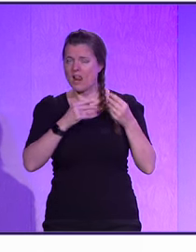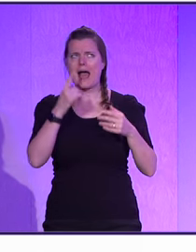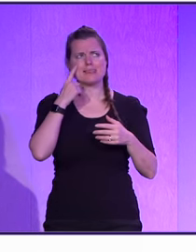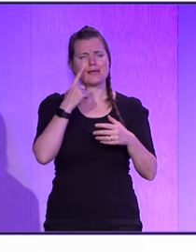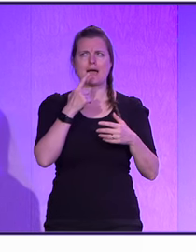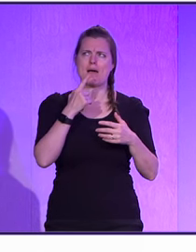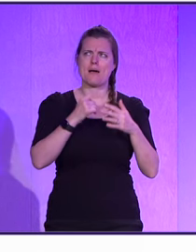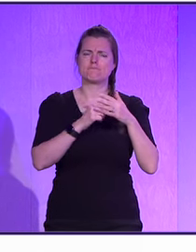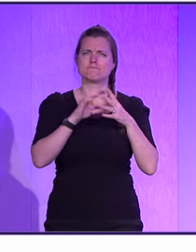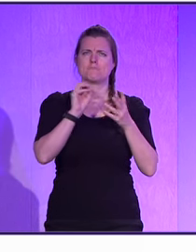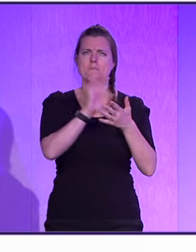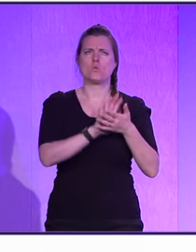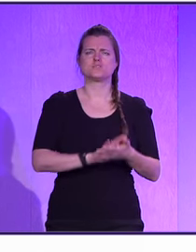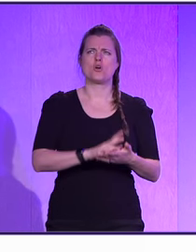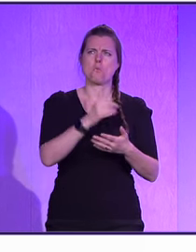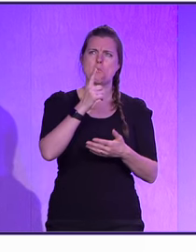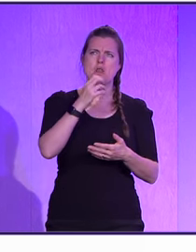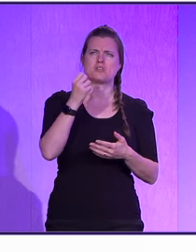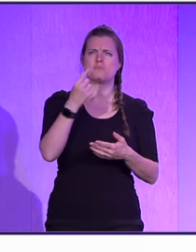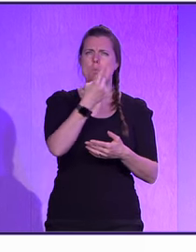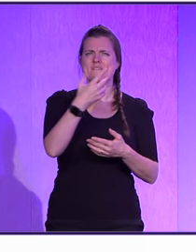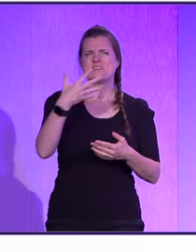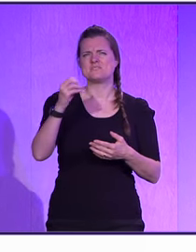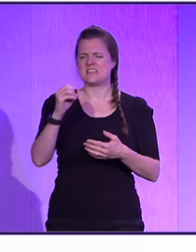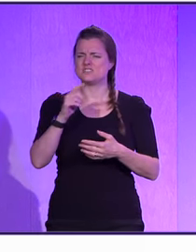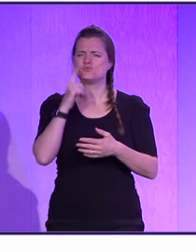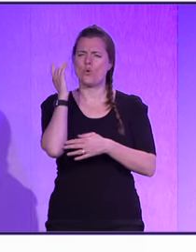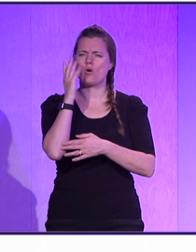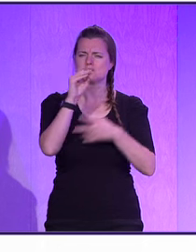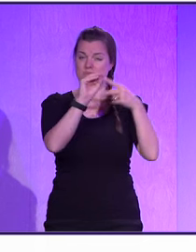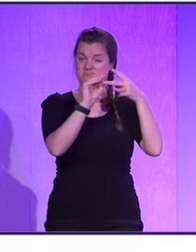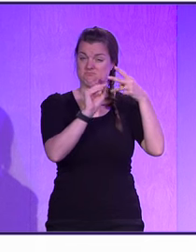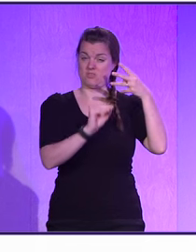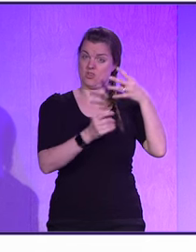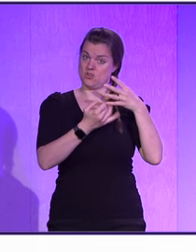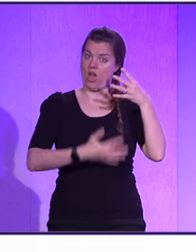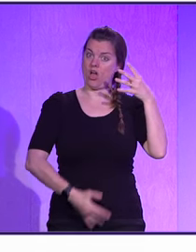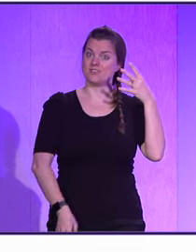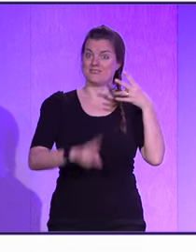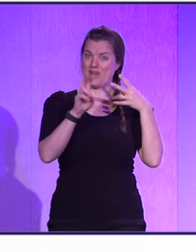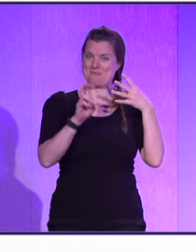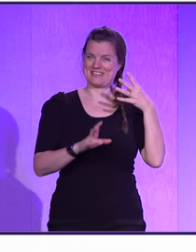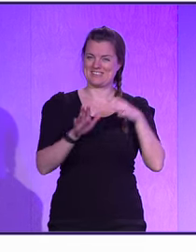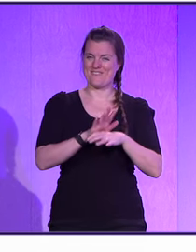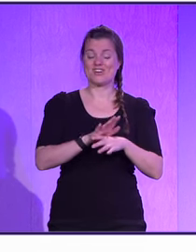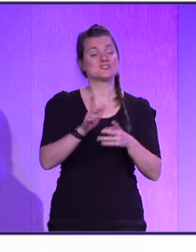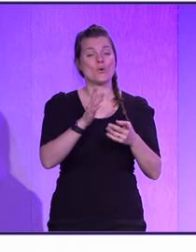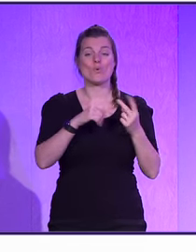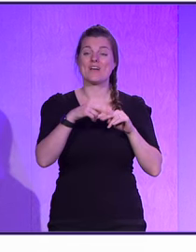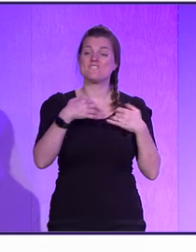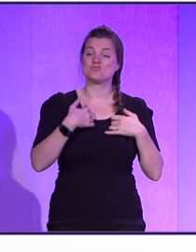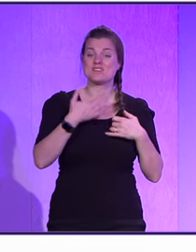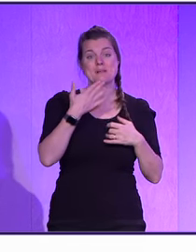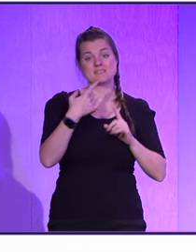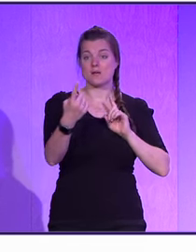I think I'm now up to 150 talks, so lots to explore. And come say hi during the event, or if you want the